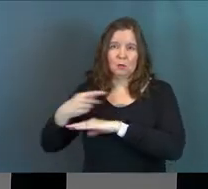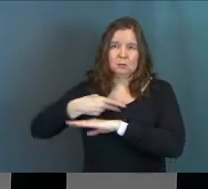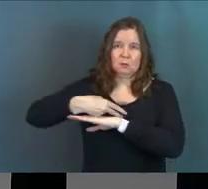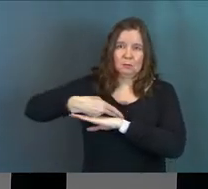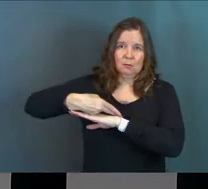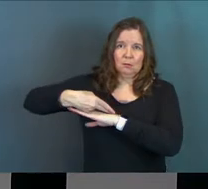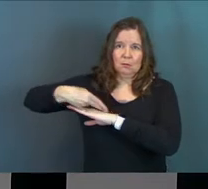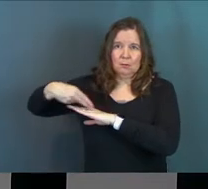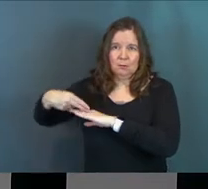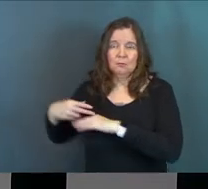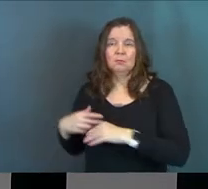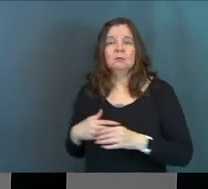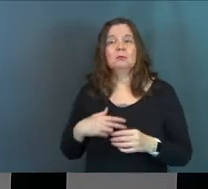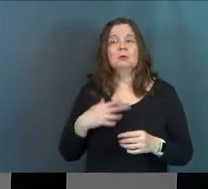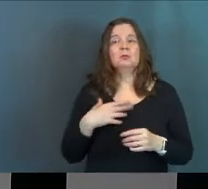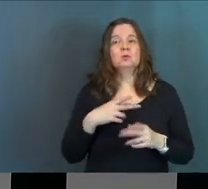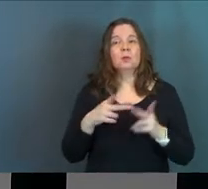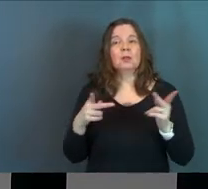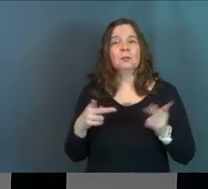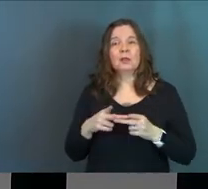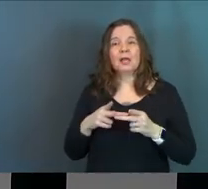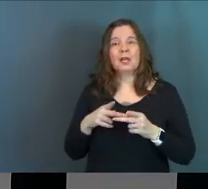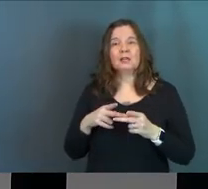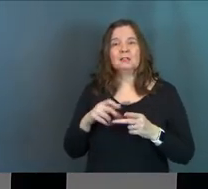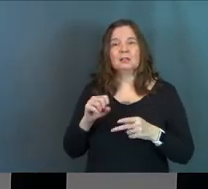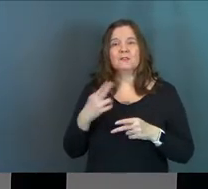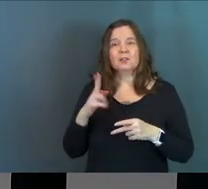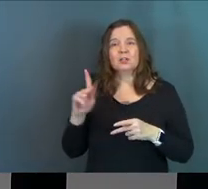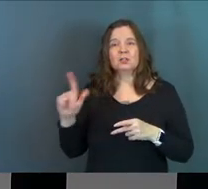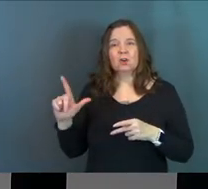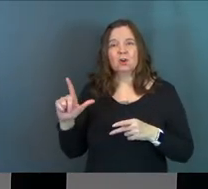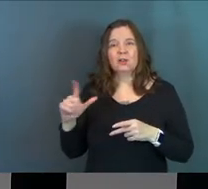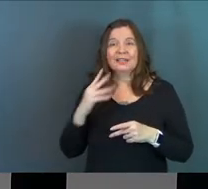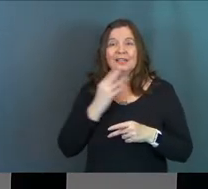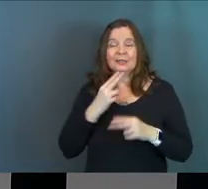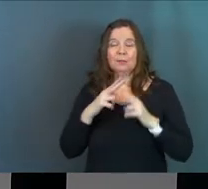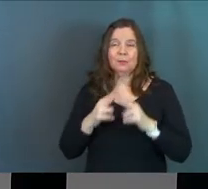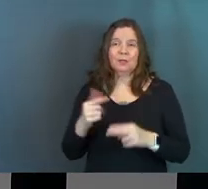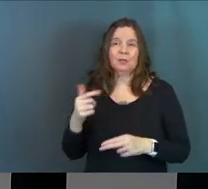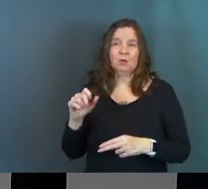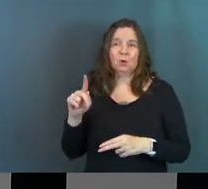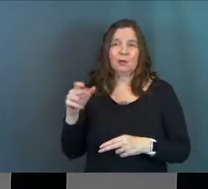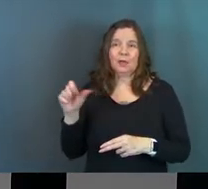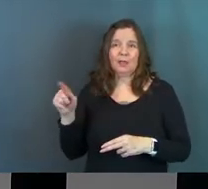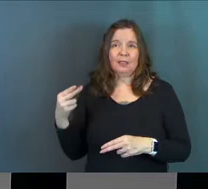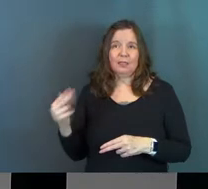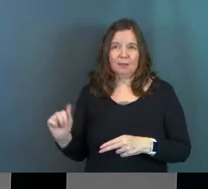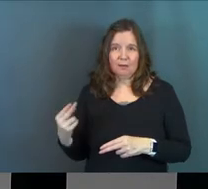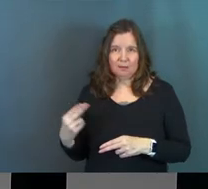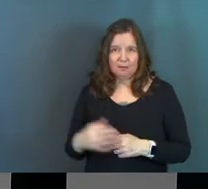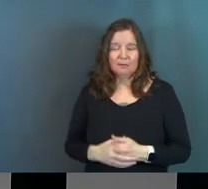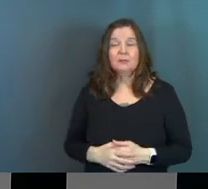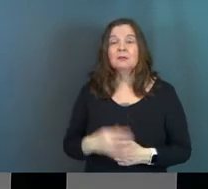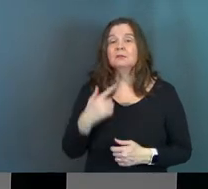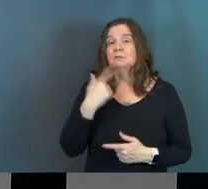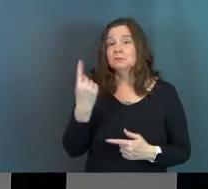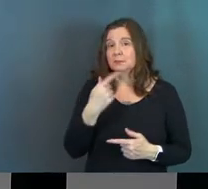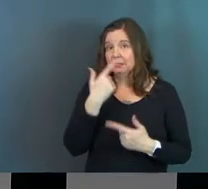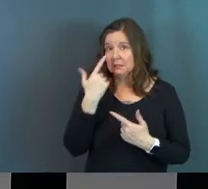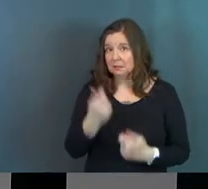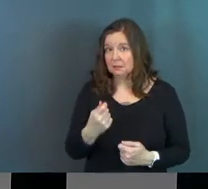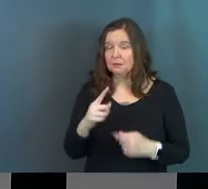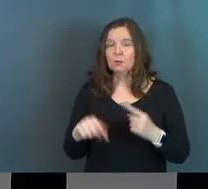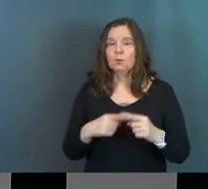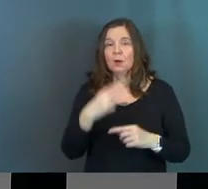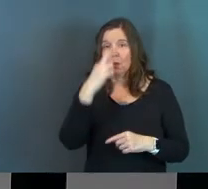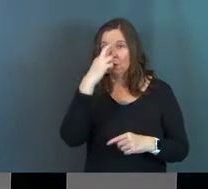Golgotha. So one thing to know, just something interesting about this is whenever, normally